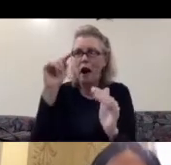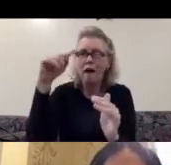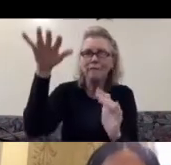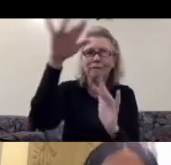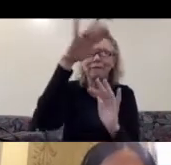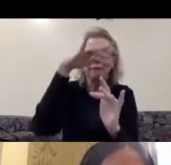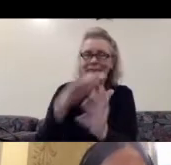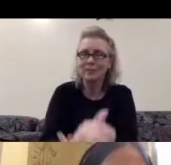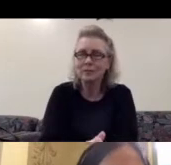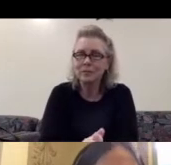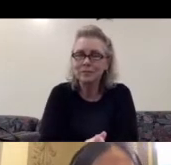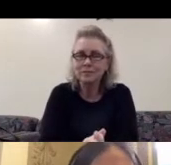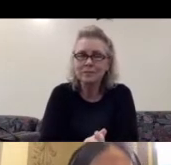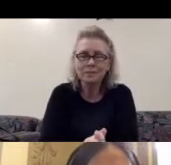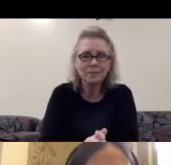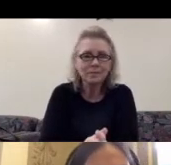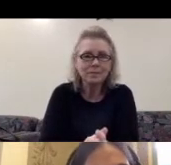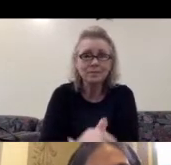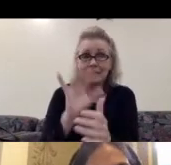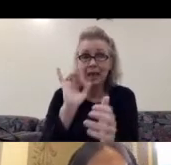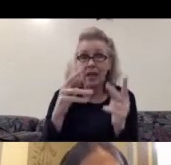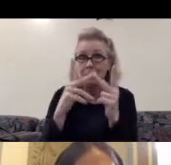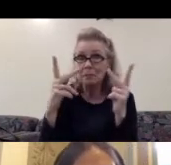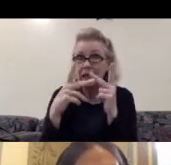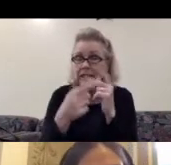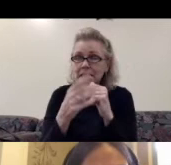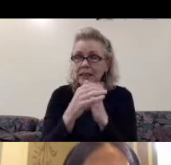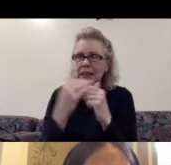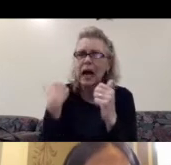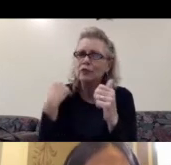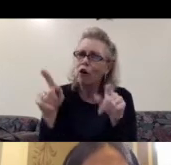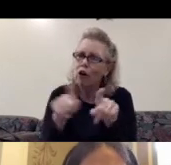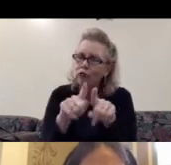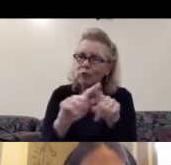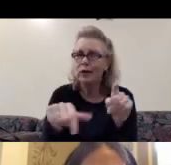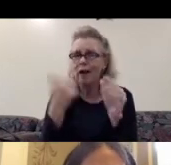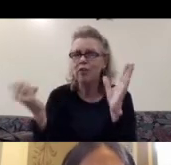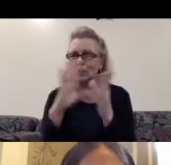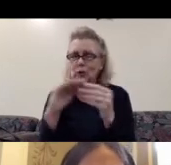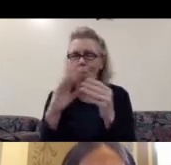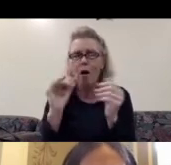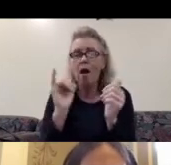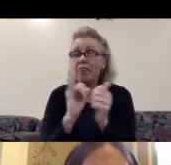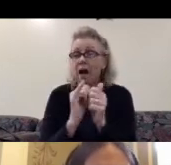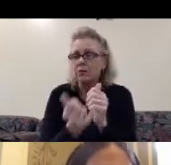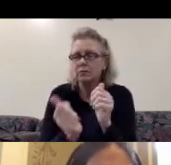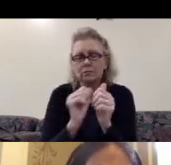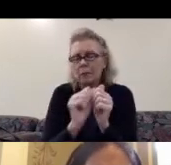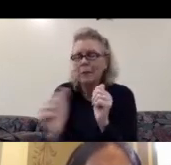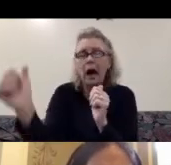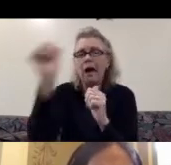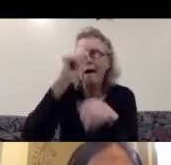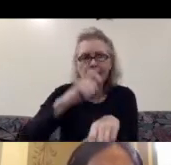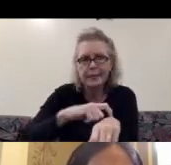Next one, please. But that place has also another story that goes beyond in time and permeated